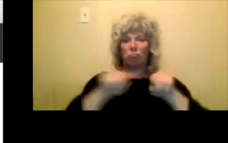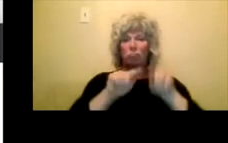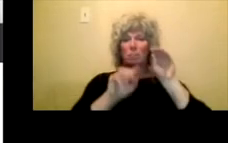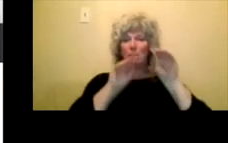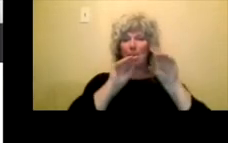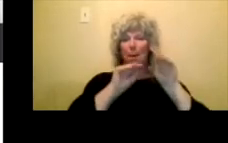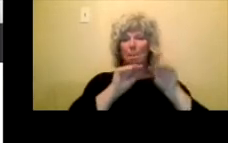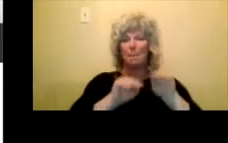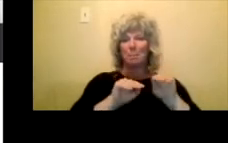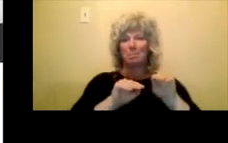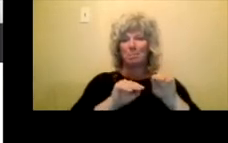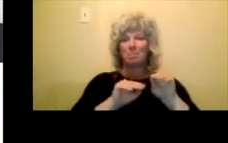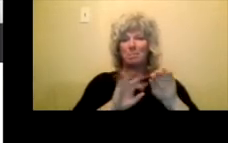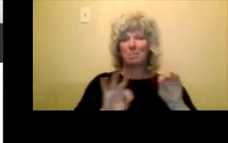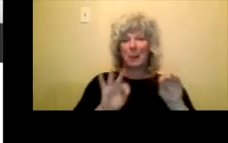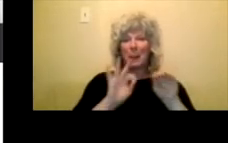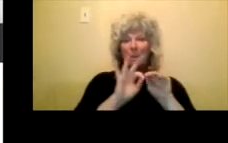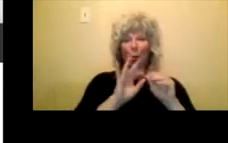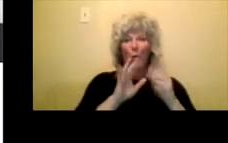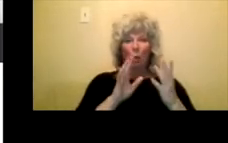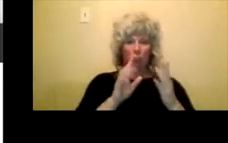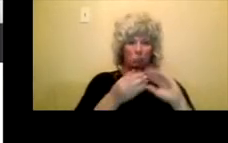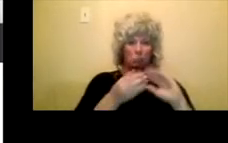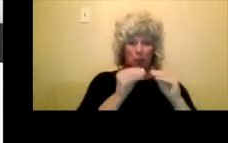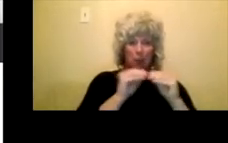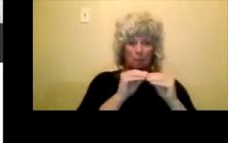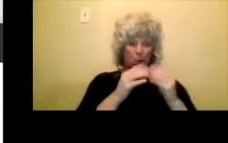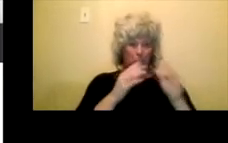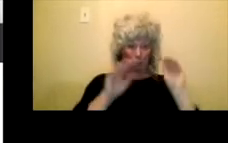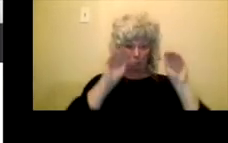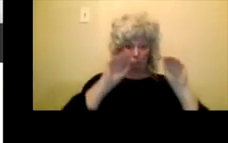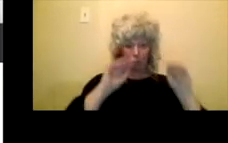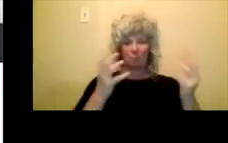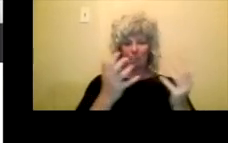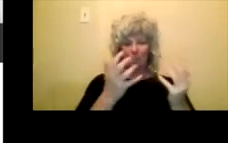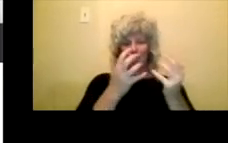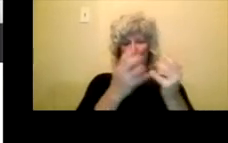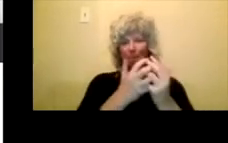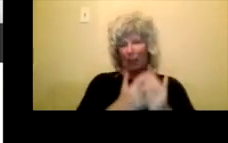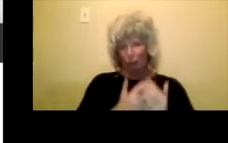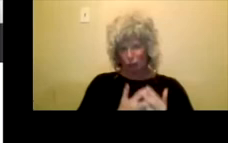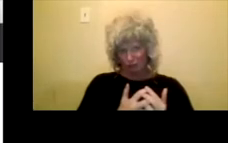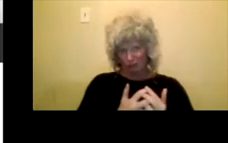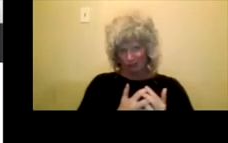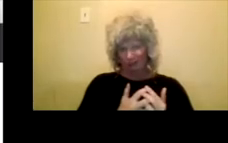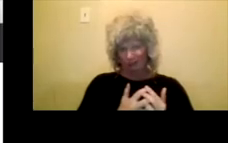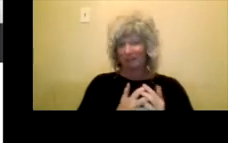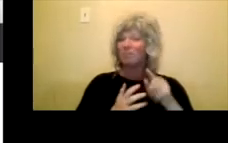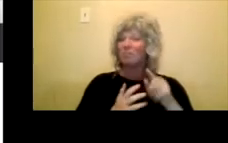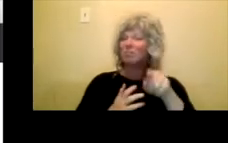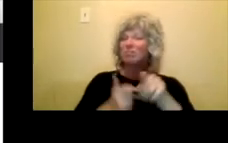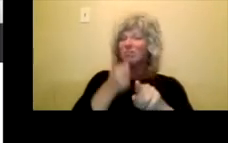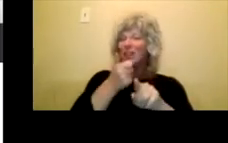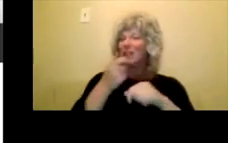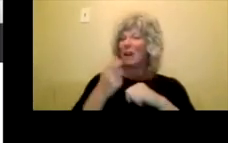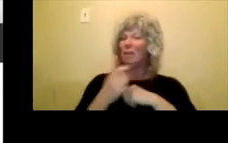your expenses. Um, actually the, the whole template won't let you, um,